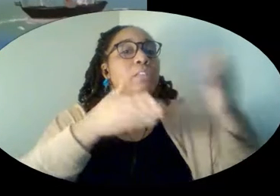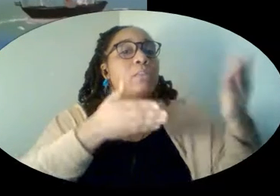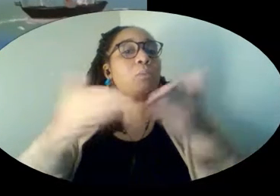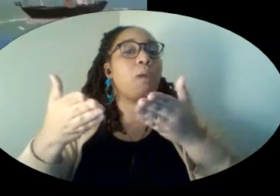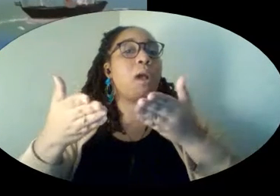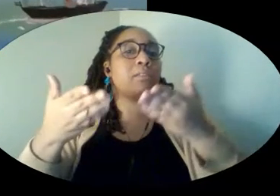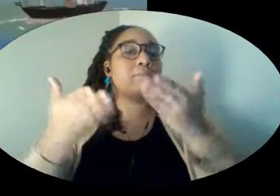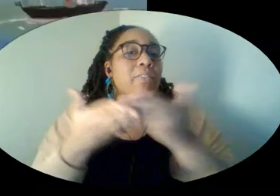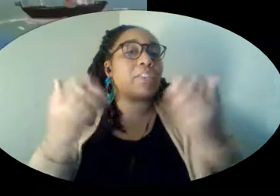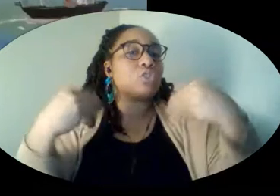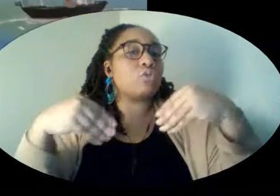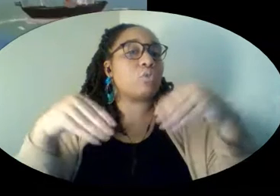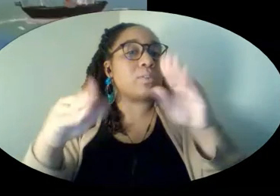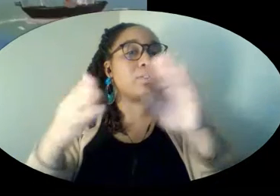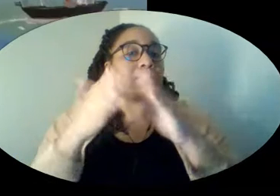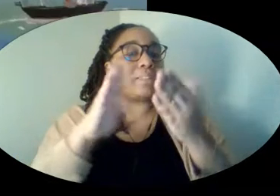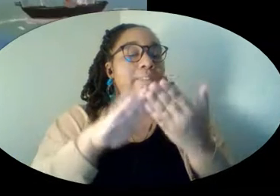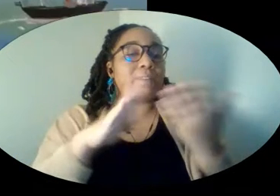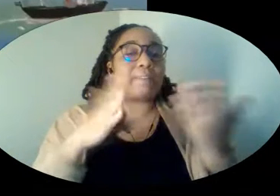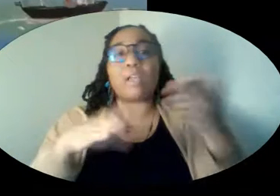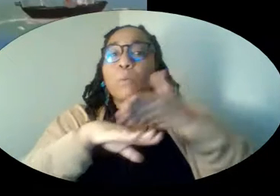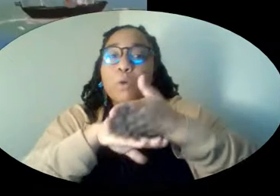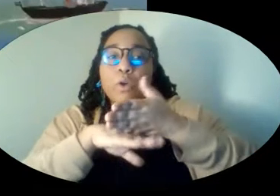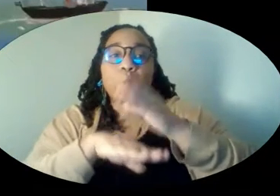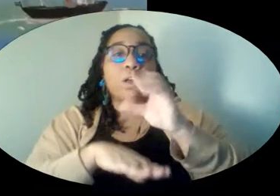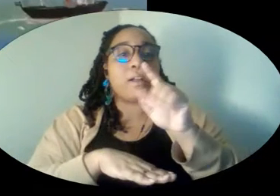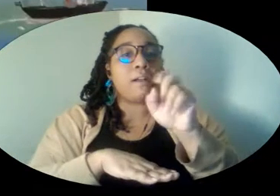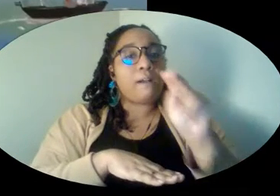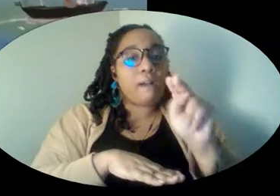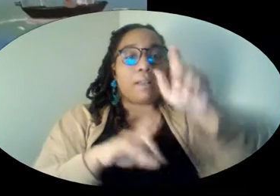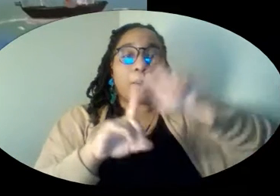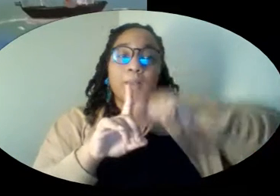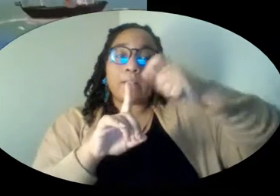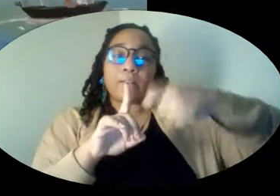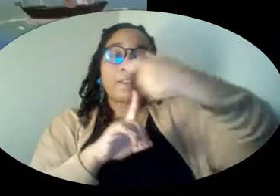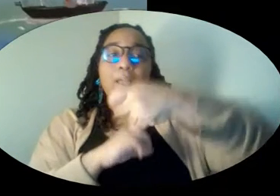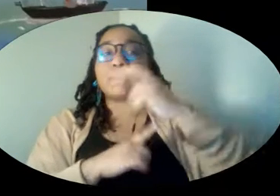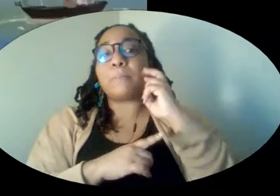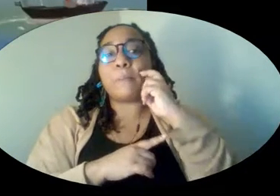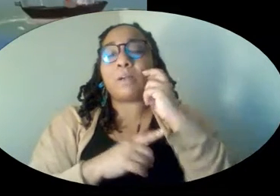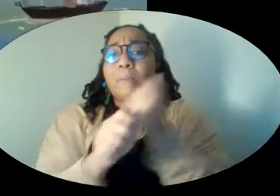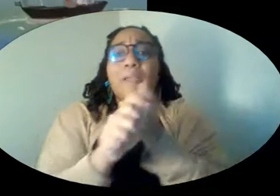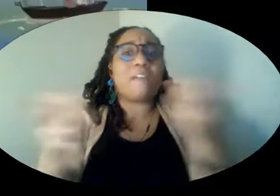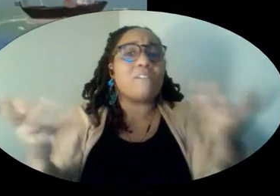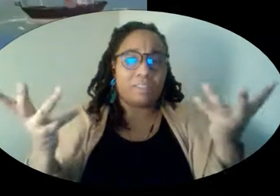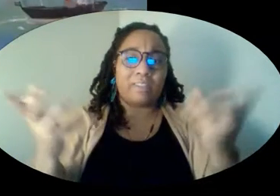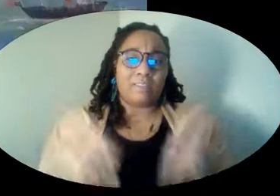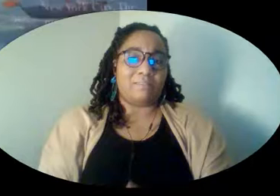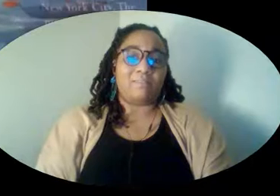manner of merchandise to be sold in the city. Like wood, and cotton, and bananas, and bubblegum, and everything.